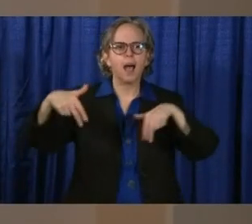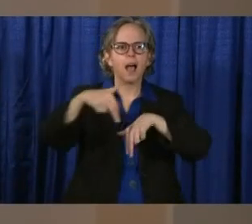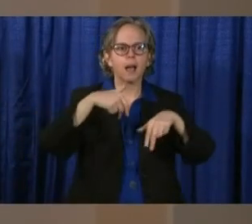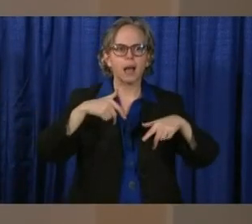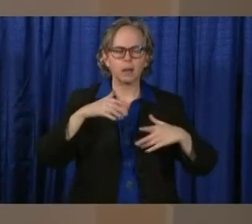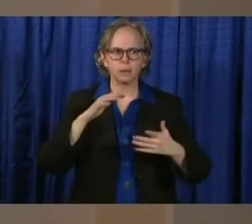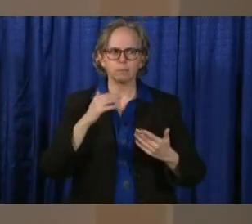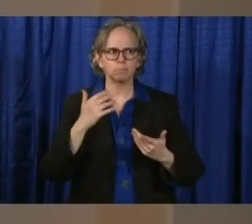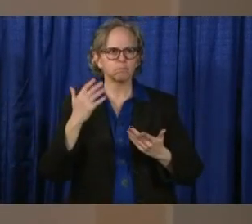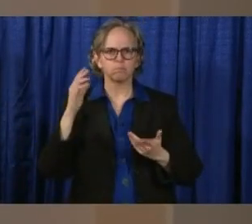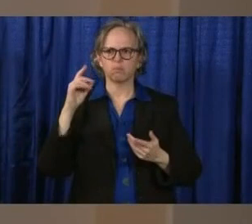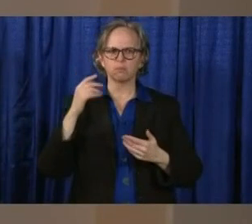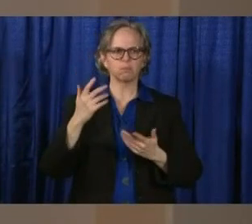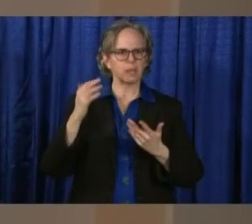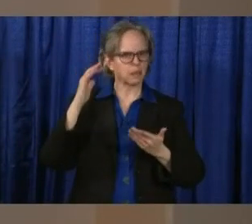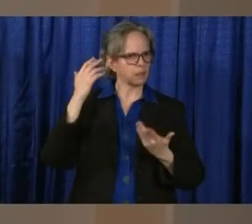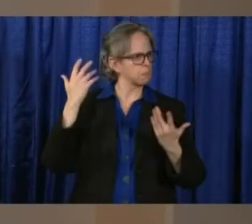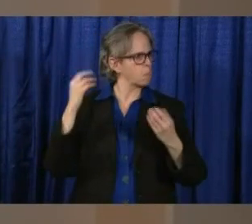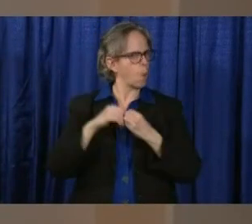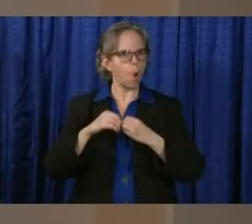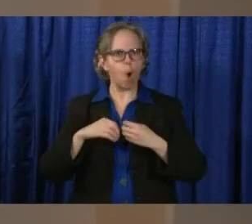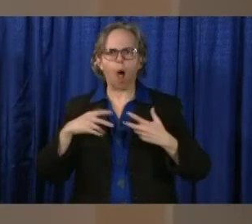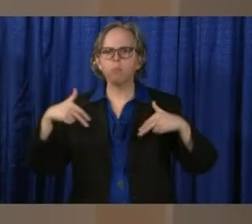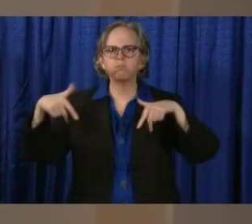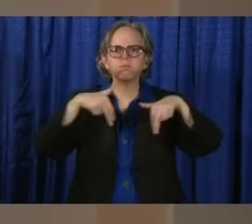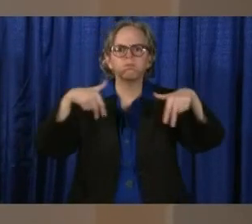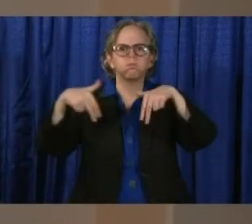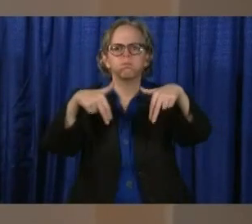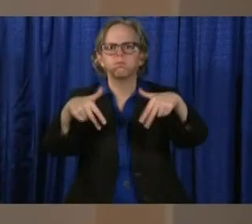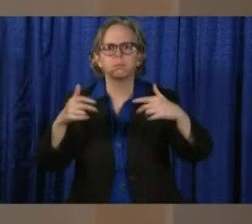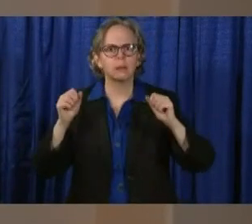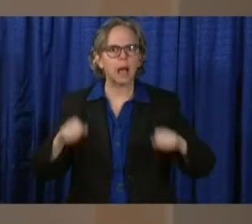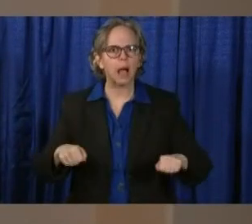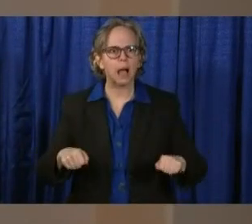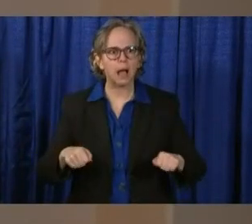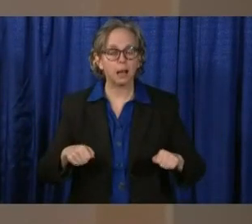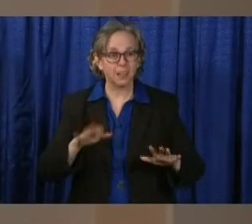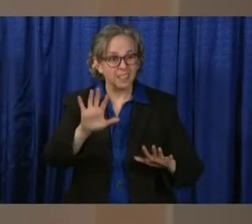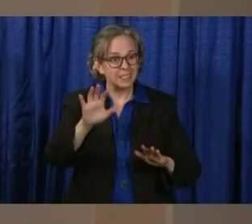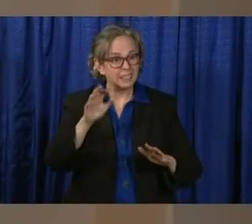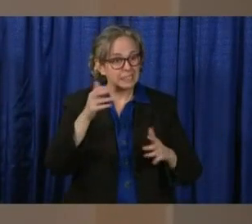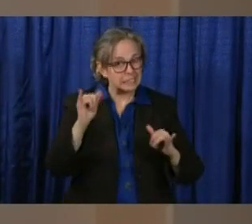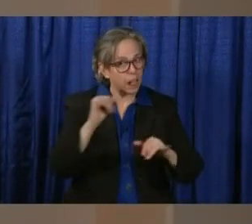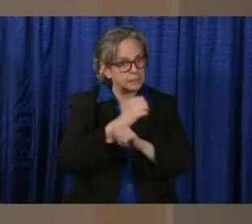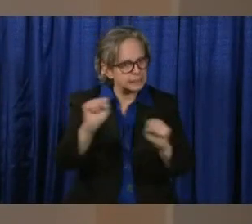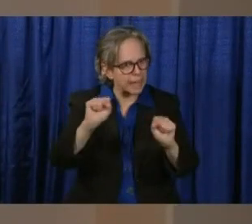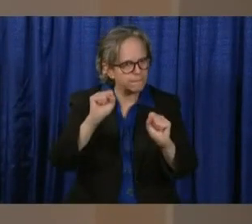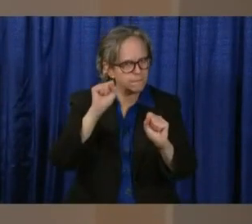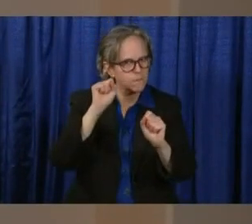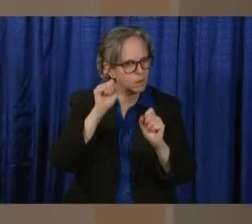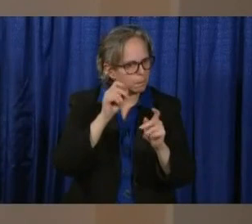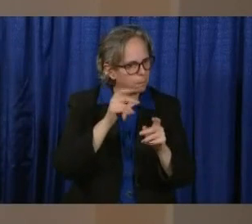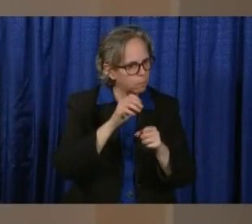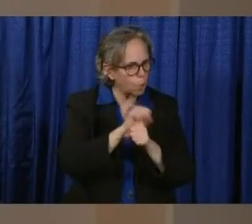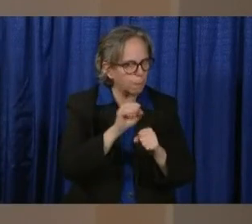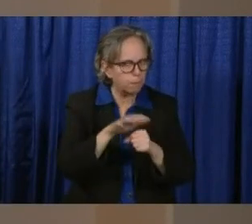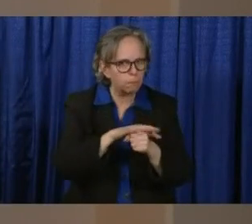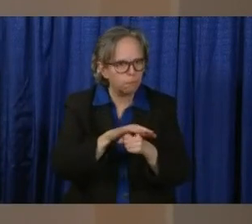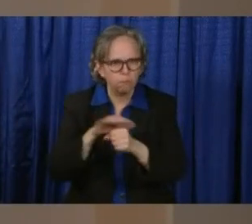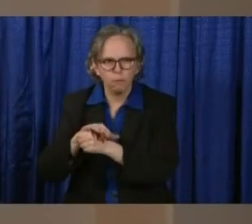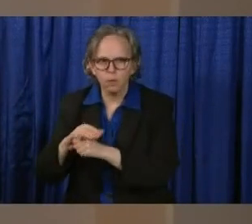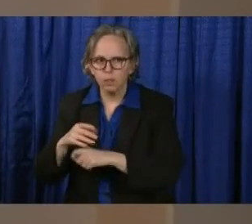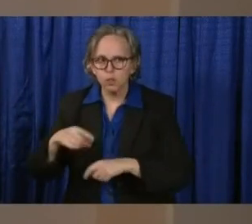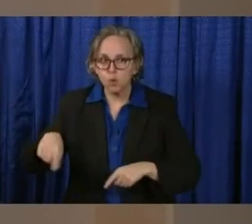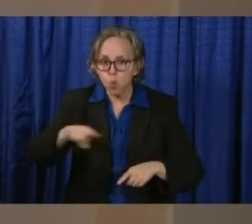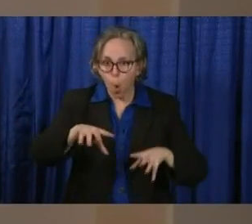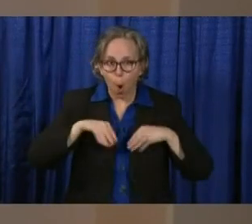But we're still going to have to practice safe workplaces. So, as you're a business owner out there, think about this. How are you